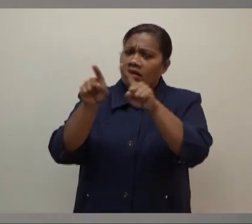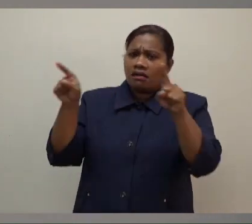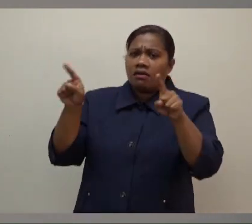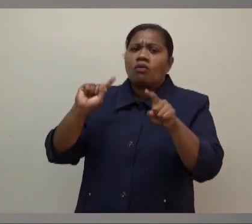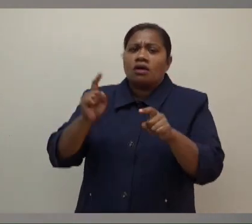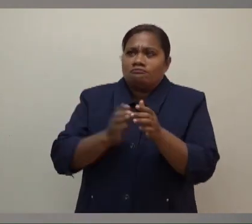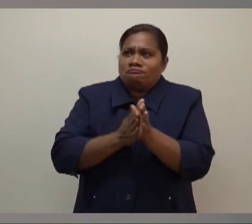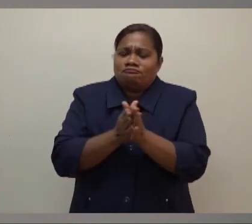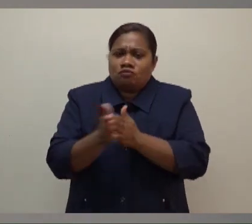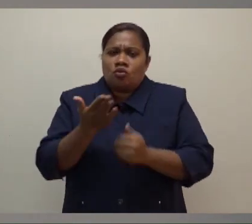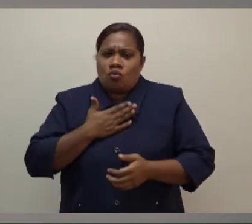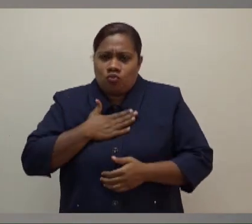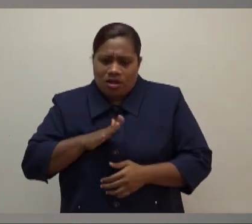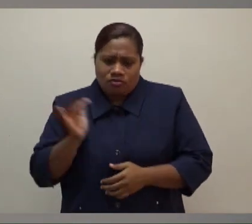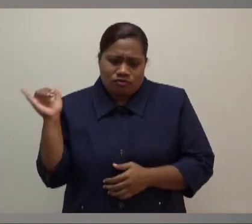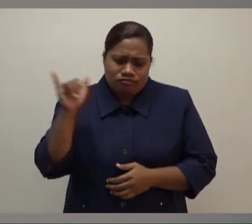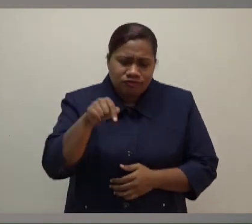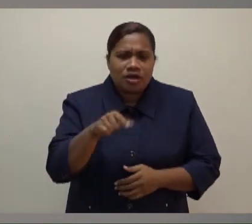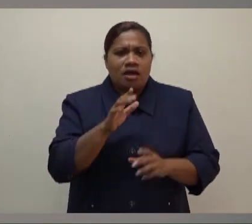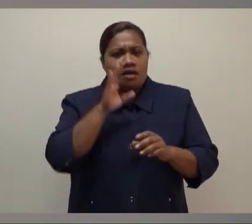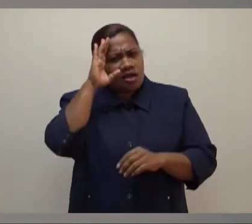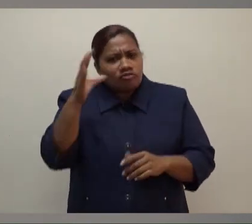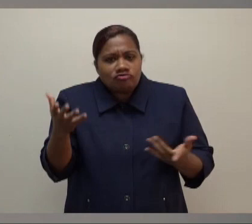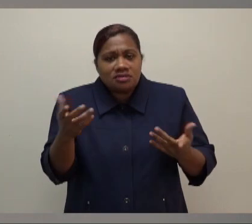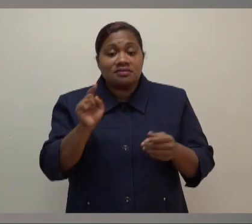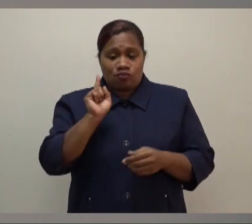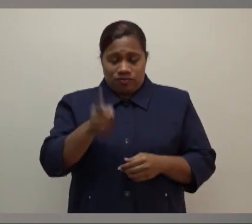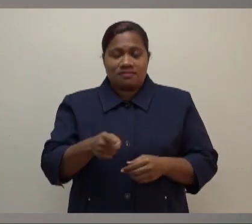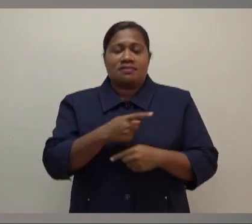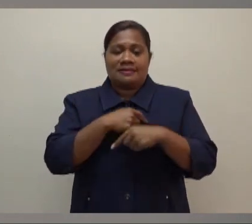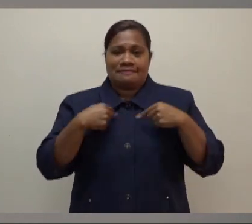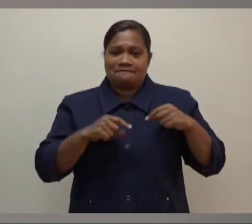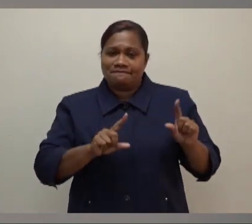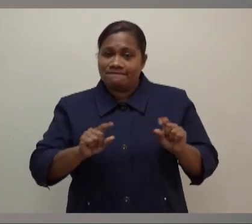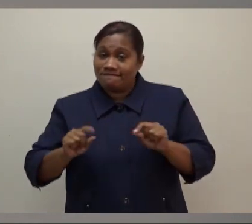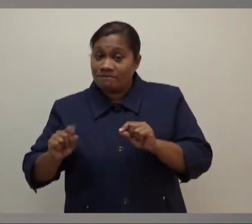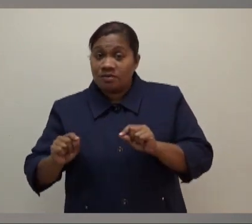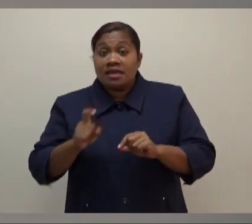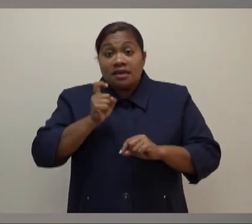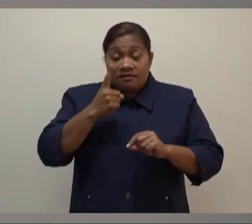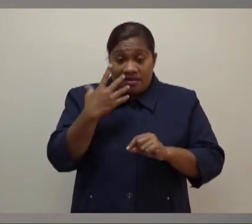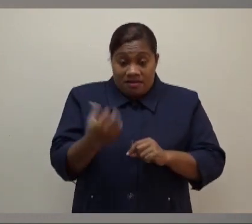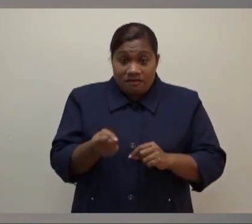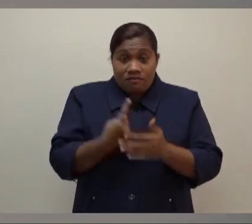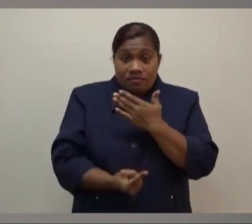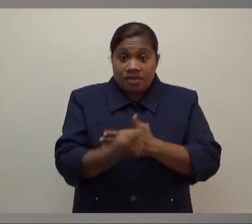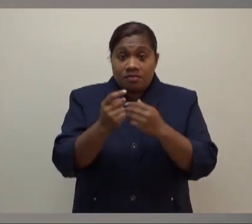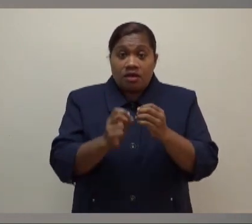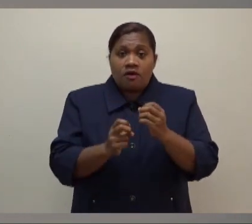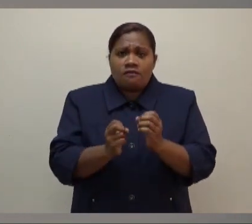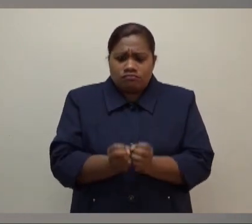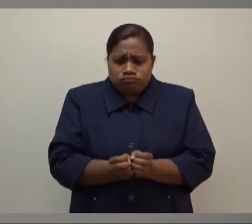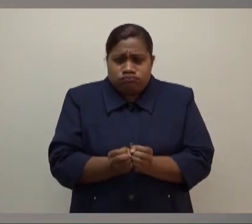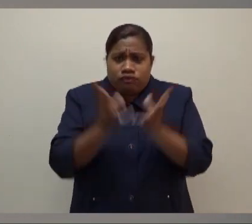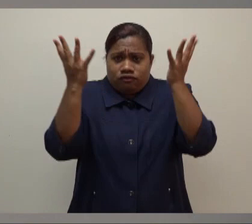more eager to travel to that particular country, and that's what we need to maintain. Of course, if you're going to have volcanic eruptions in the region, people feel a bit